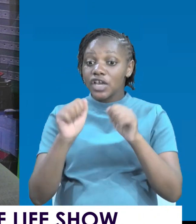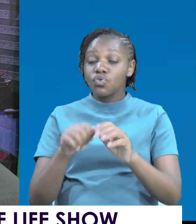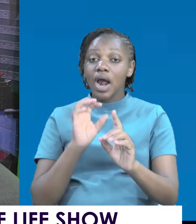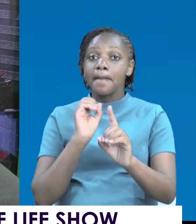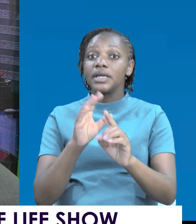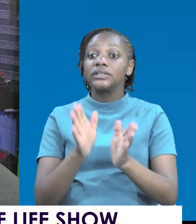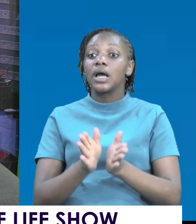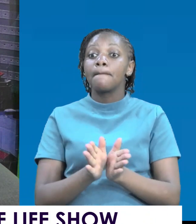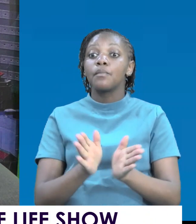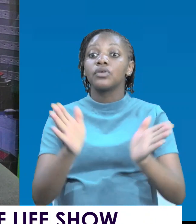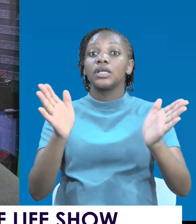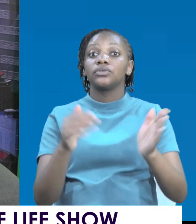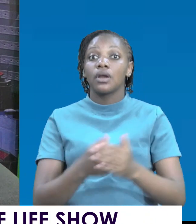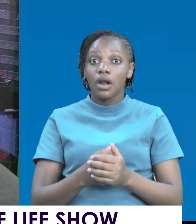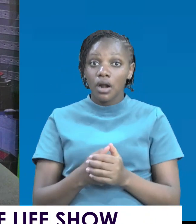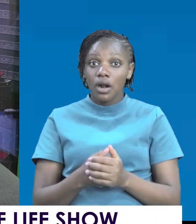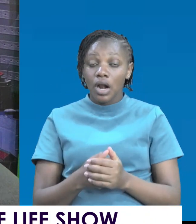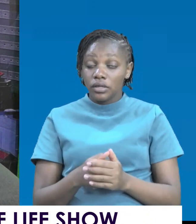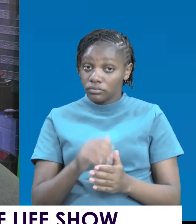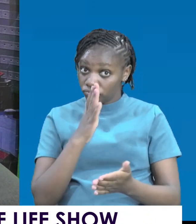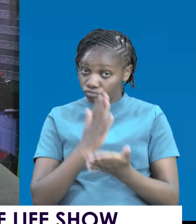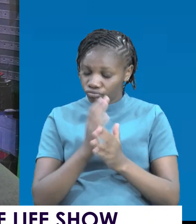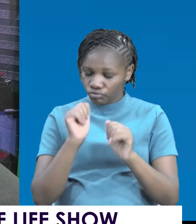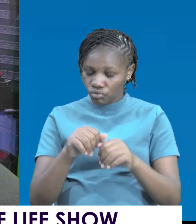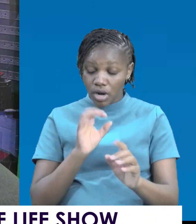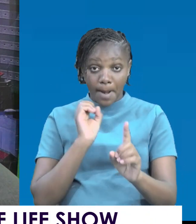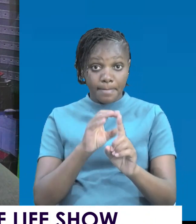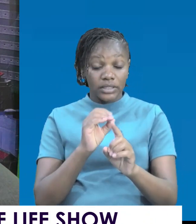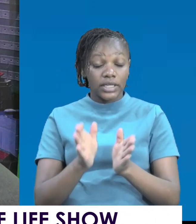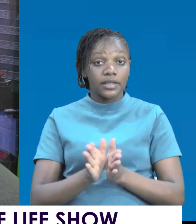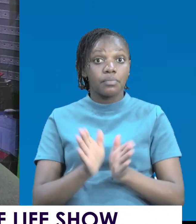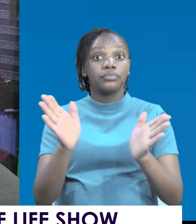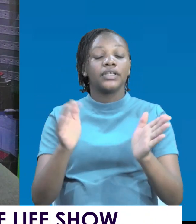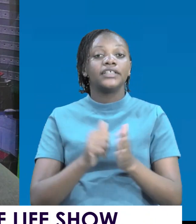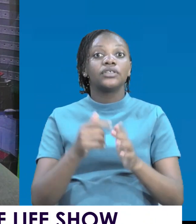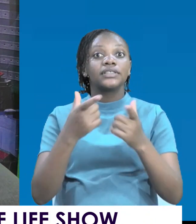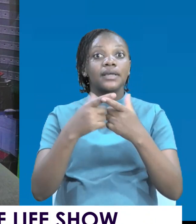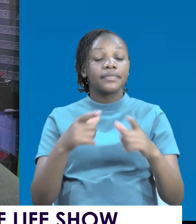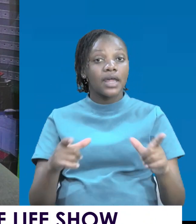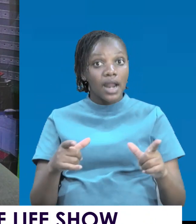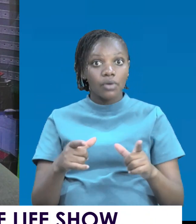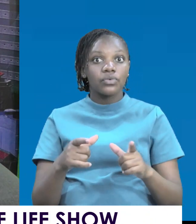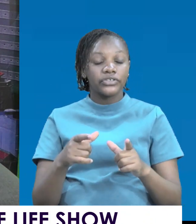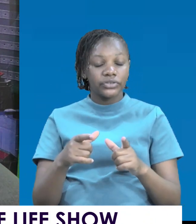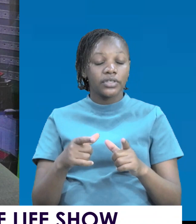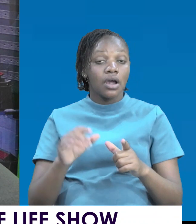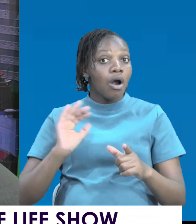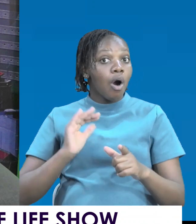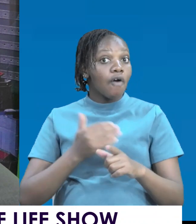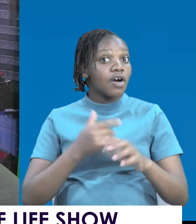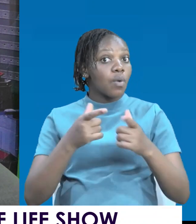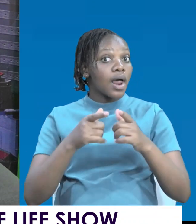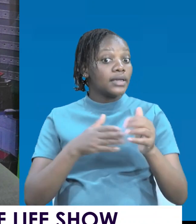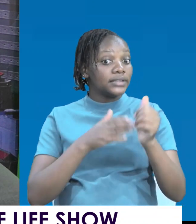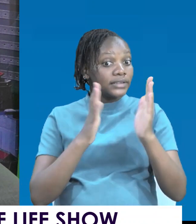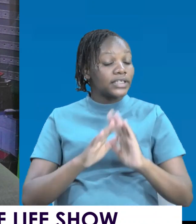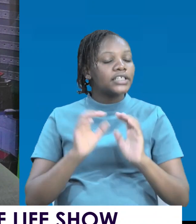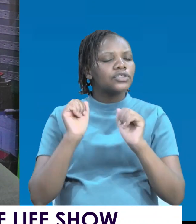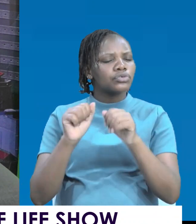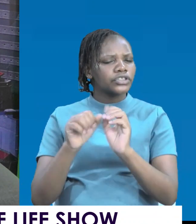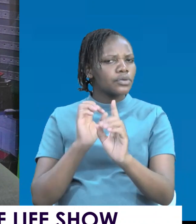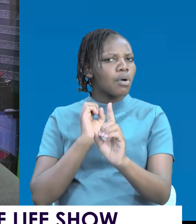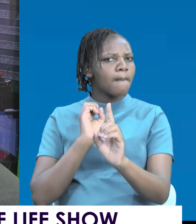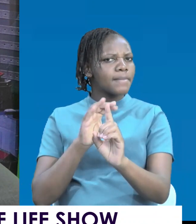population. You can mentor the population. The language diet of our leaders can mentor the